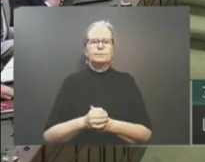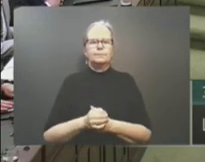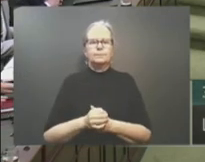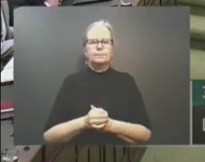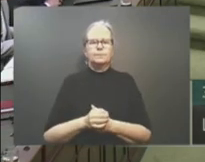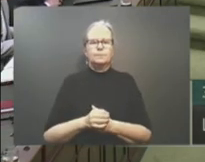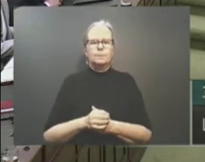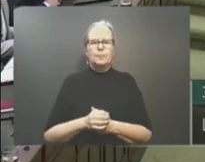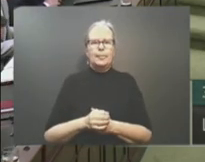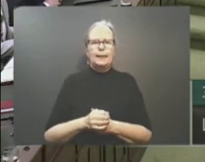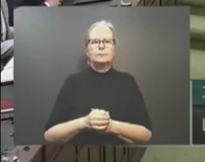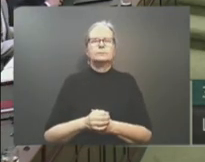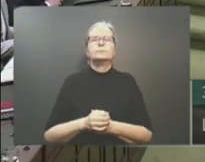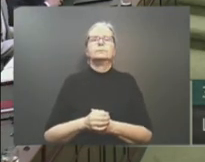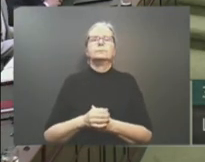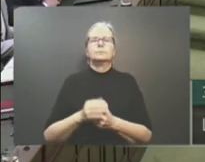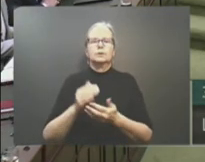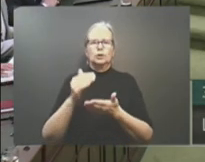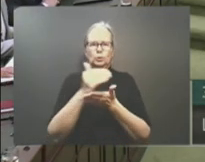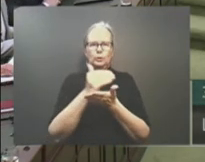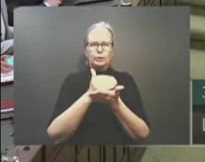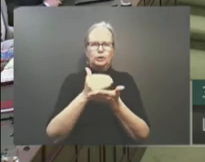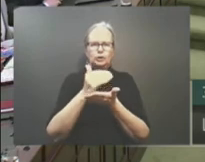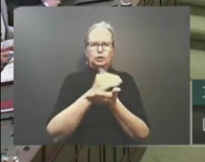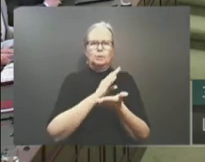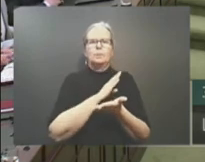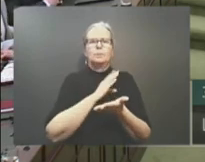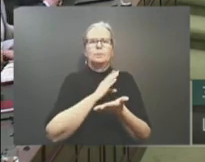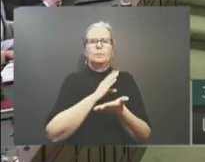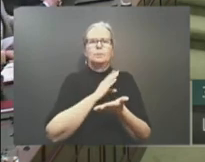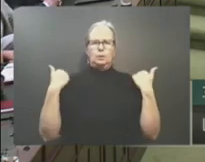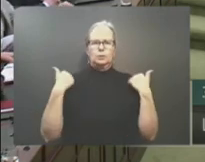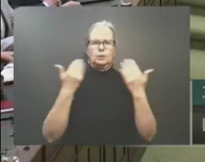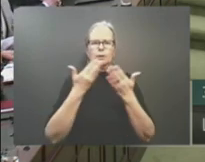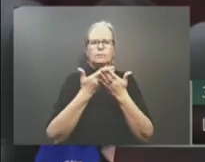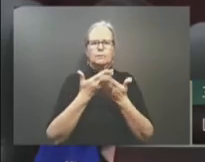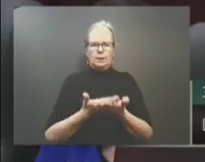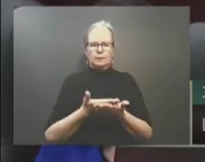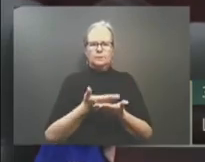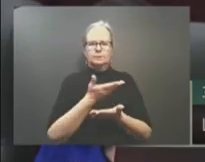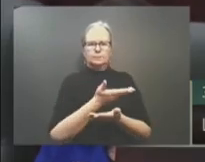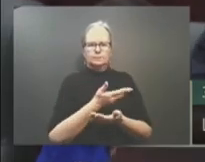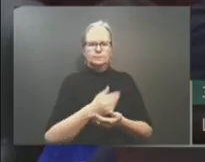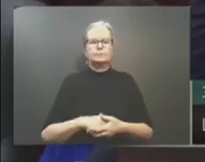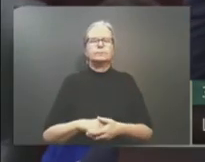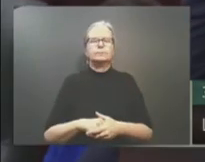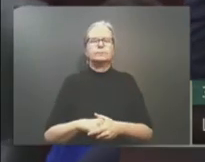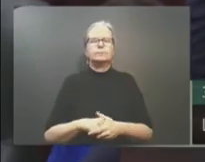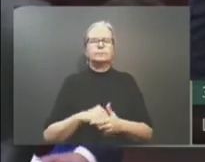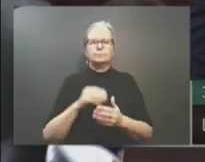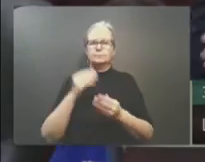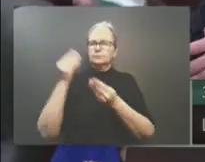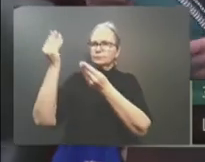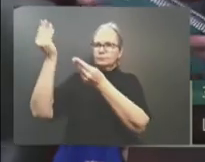Speaker, I've received certain messages from Her Honour, the Honourable, the Lieutenant Governor, which I now transmit to you.